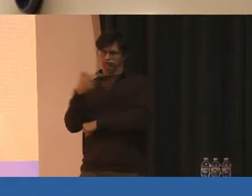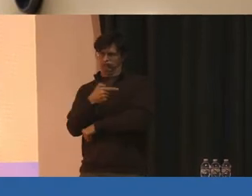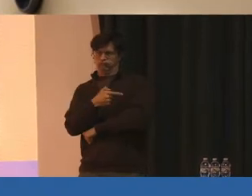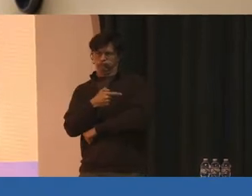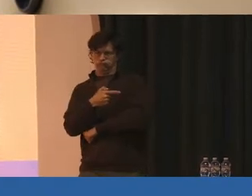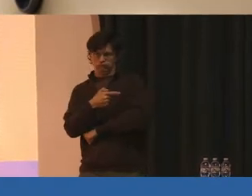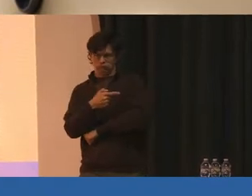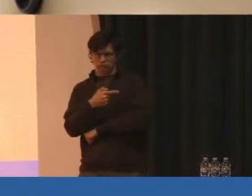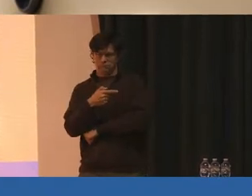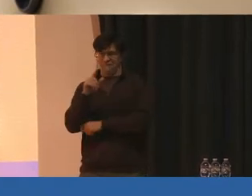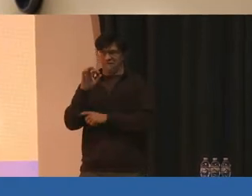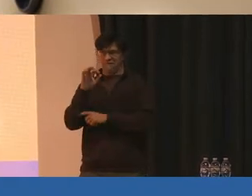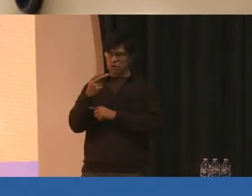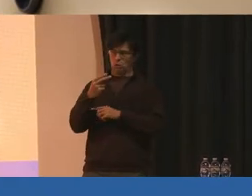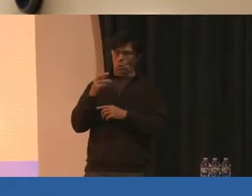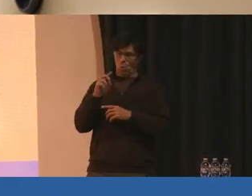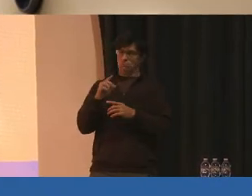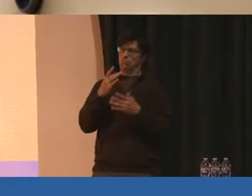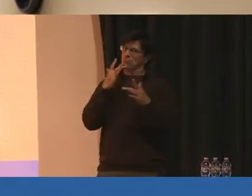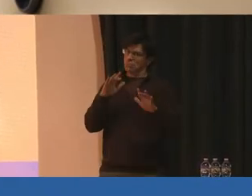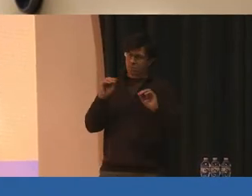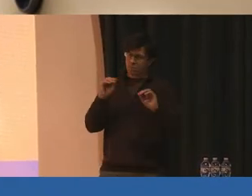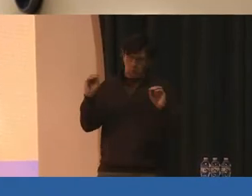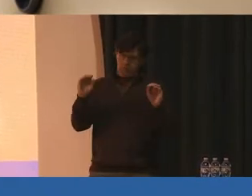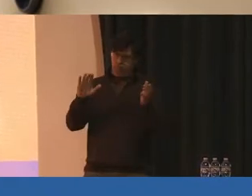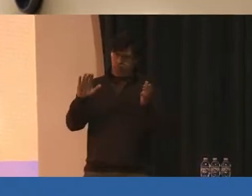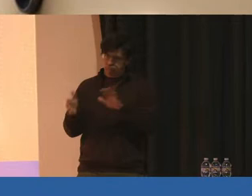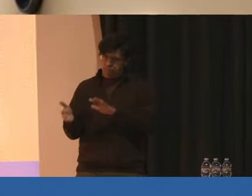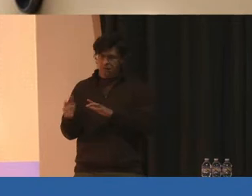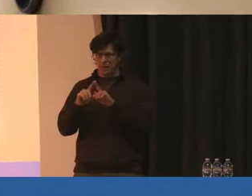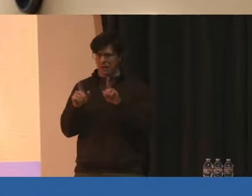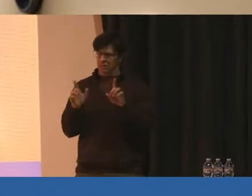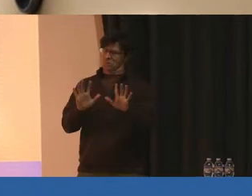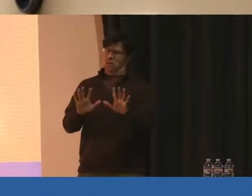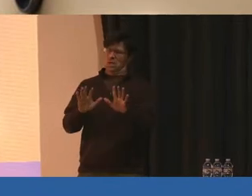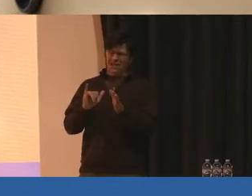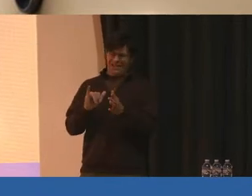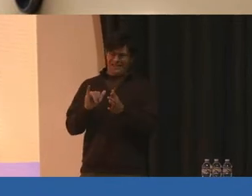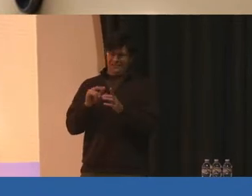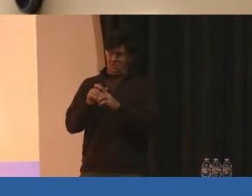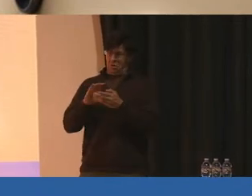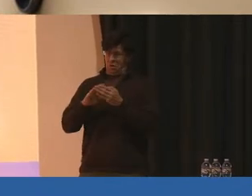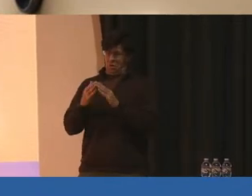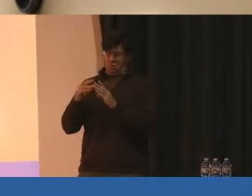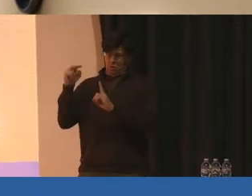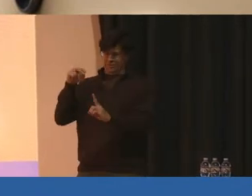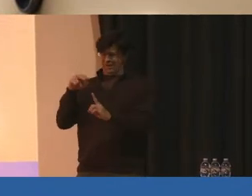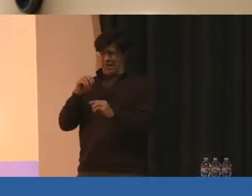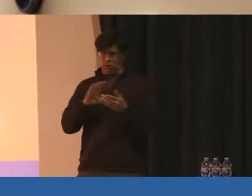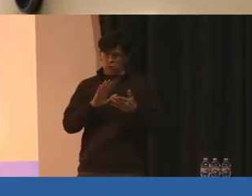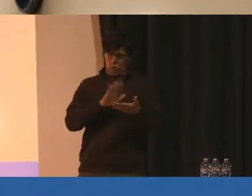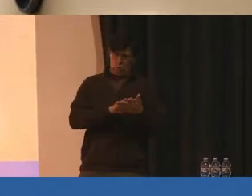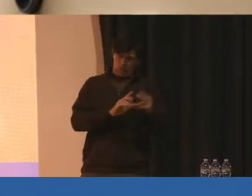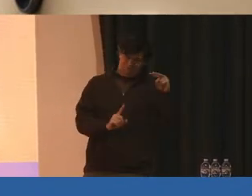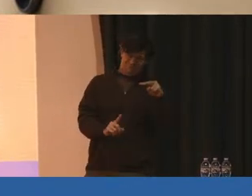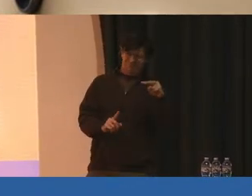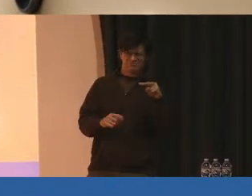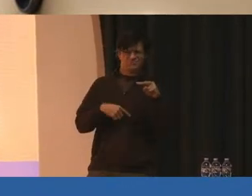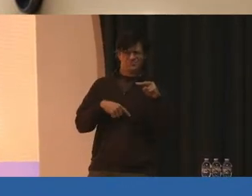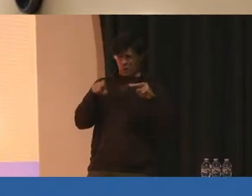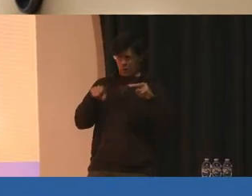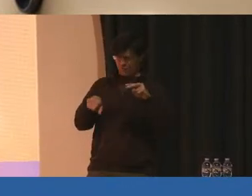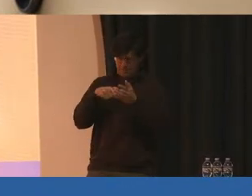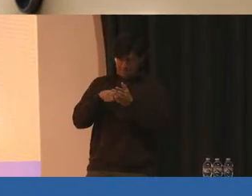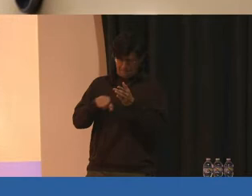life-threatening, but these are things that, from a community standpoint and a school district standpoint, that we have to pay close